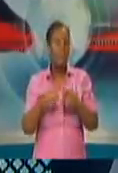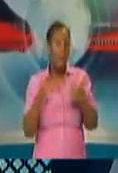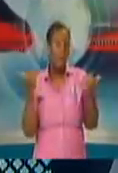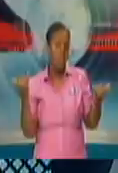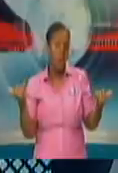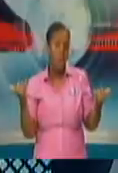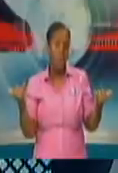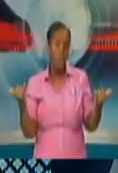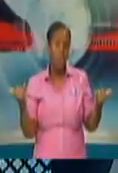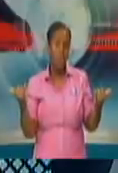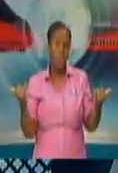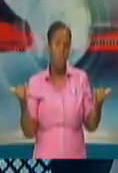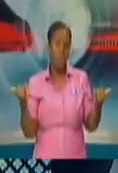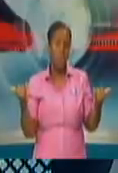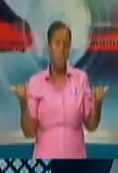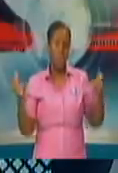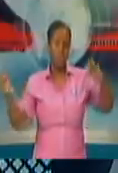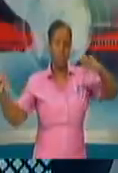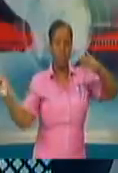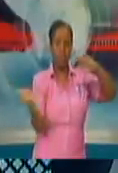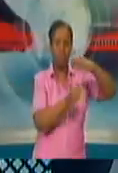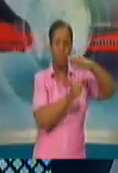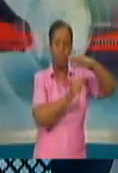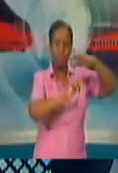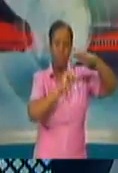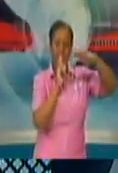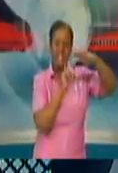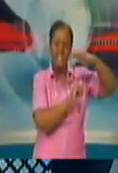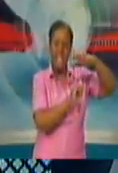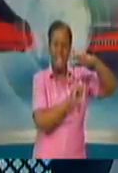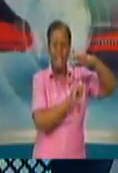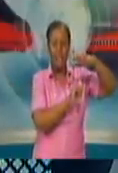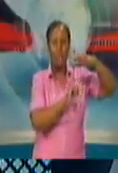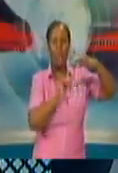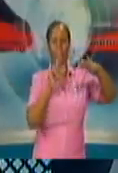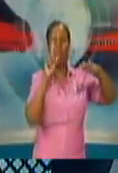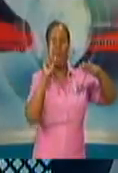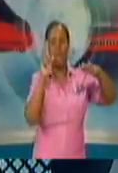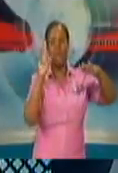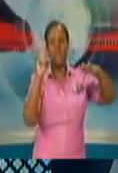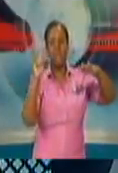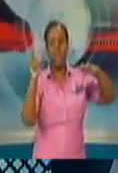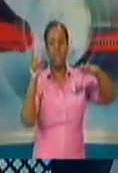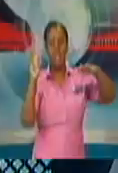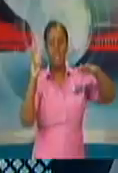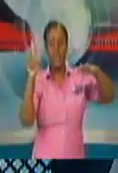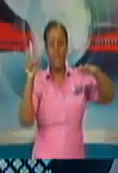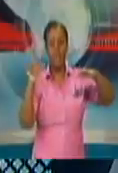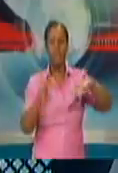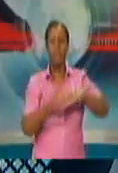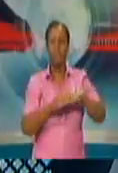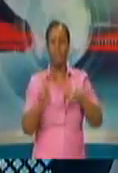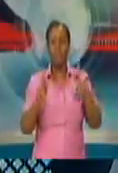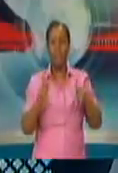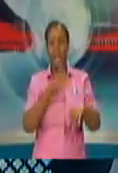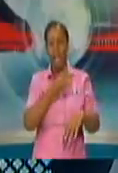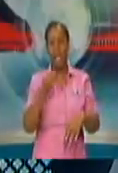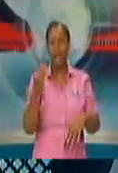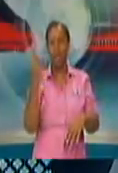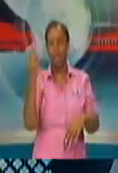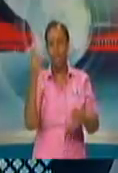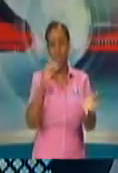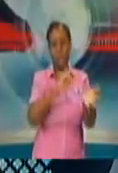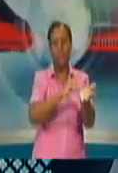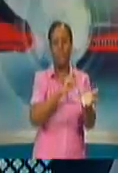facilities, we have a total of 61 persons. There are 24 healthcare workers at the Napa institution. In the Taka